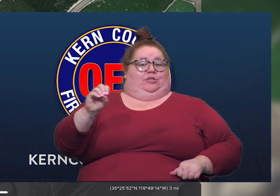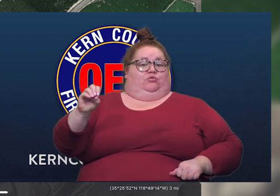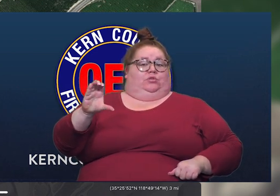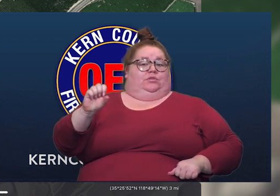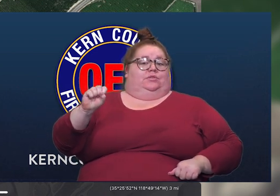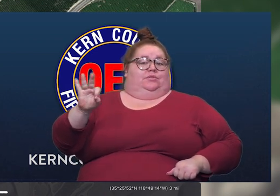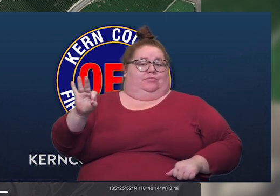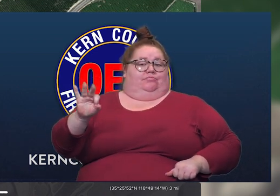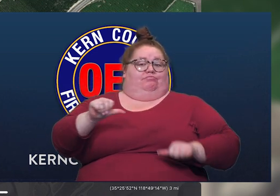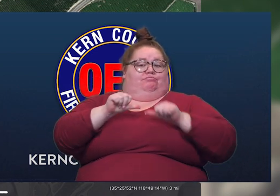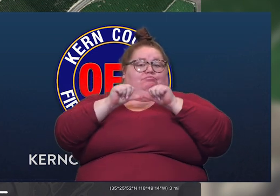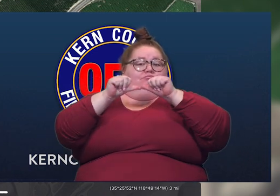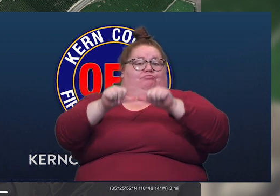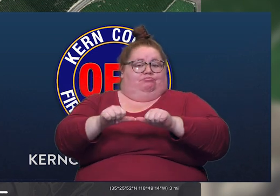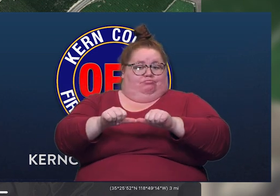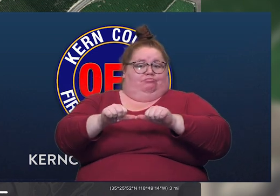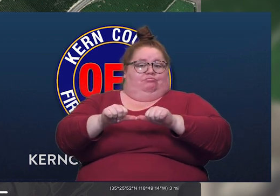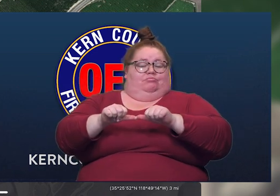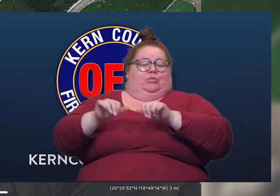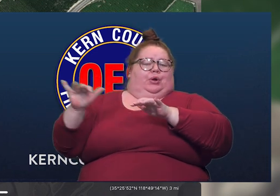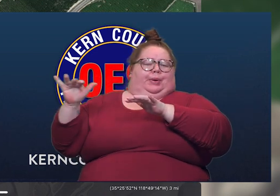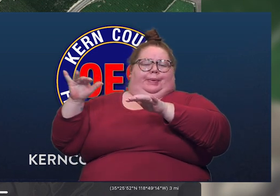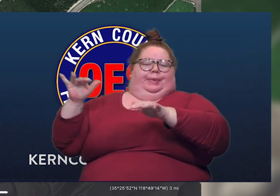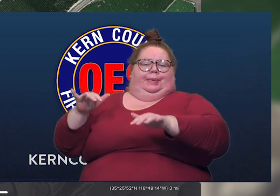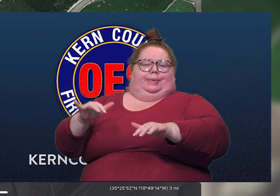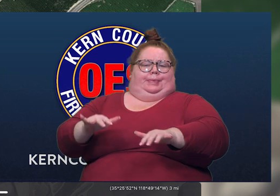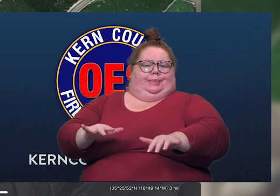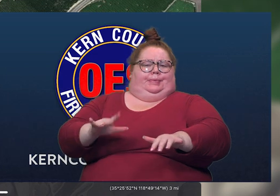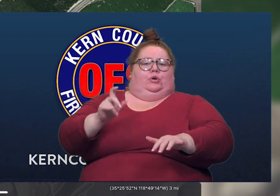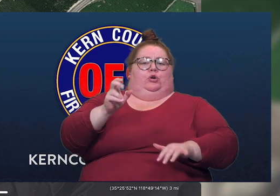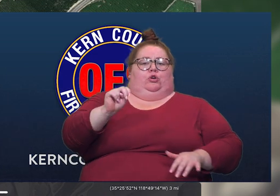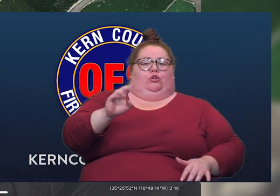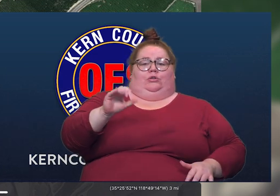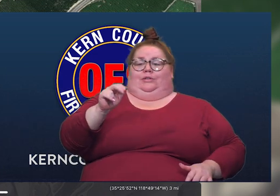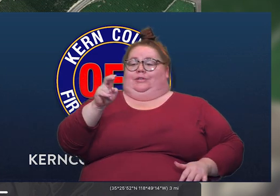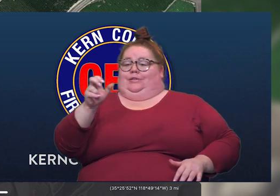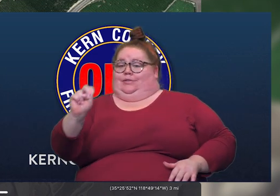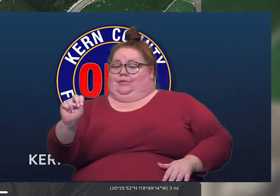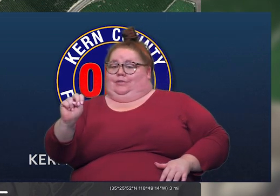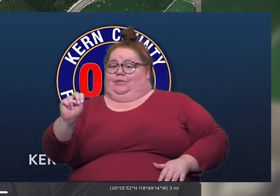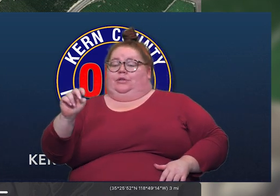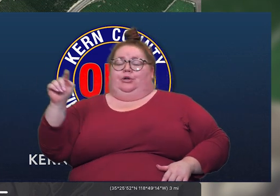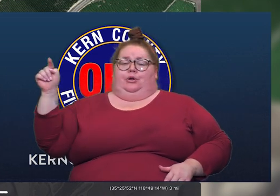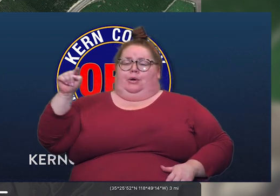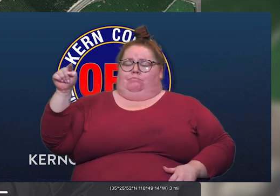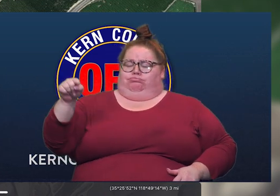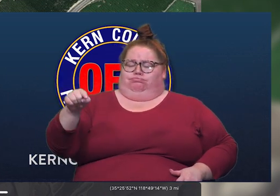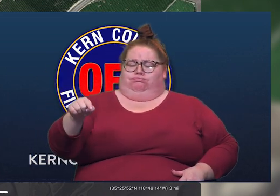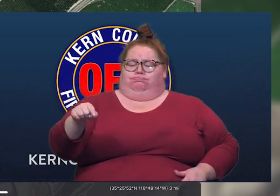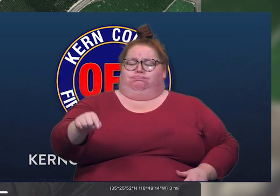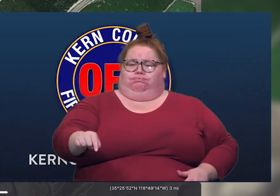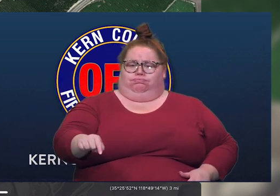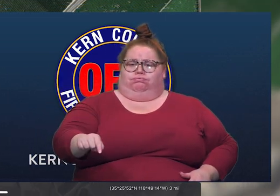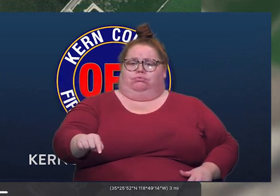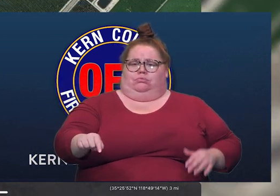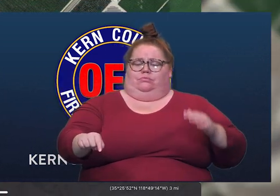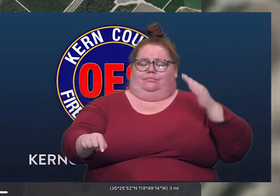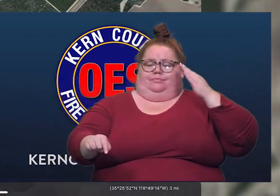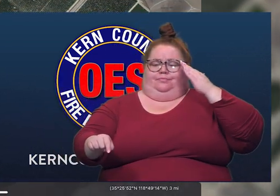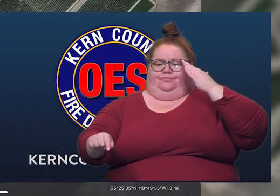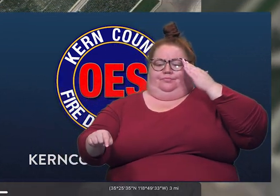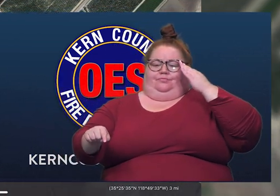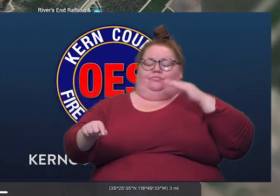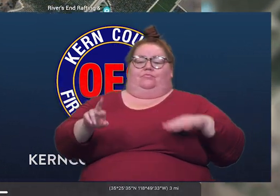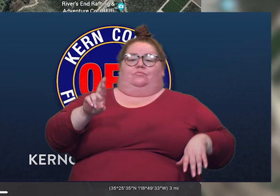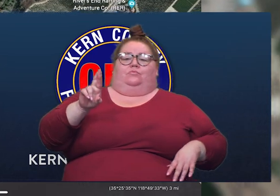second all the way through the Kern Canyon, down through the mouth of the canyon. As it goes